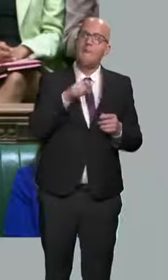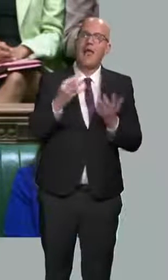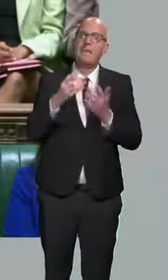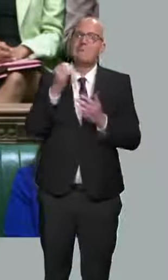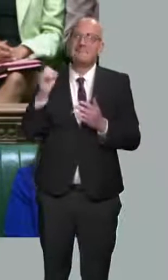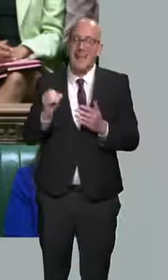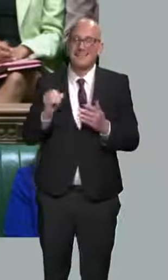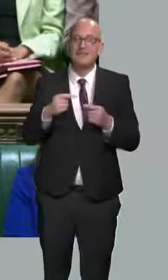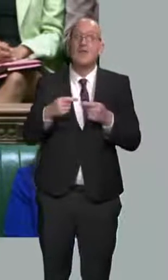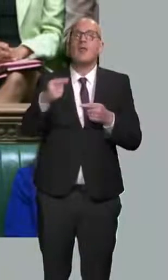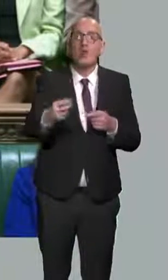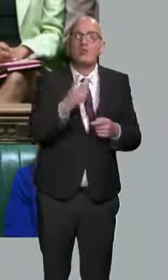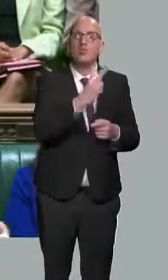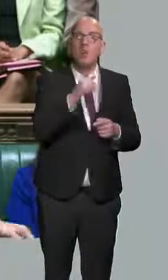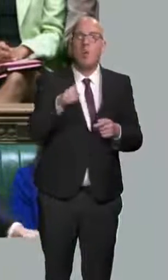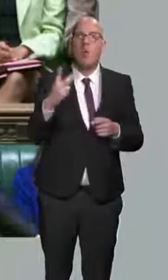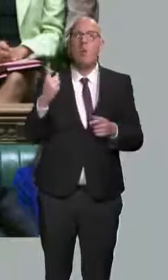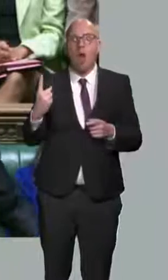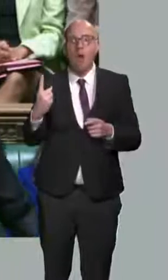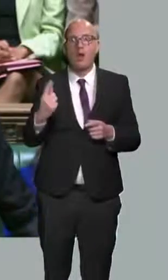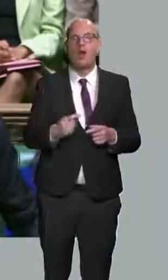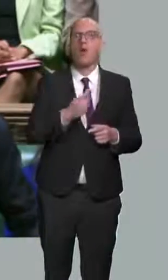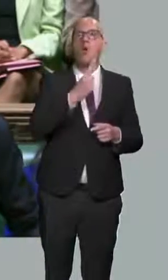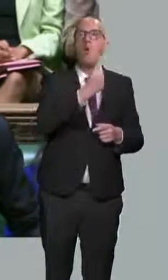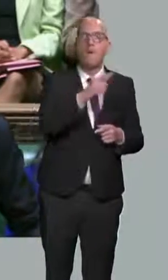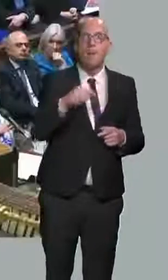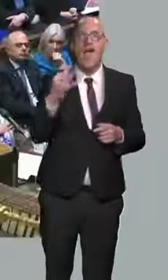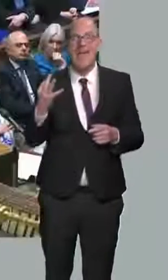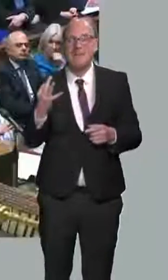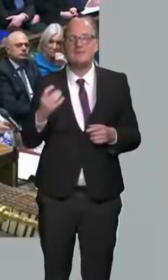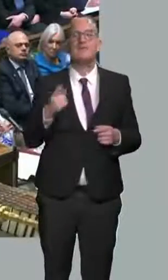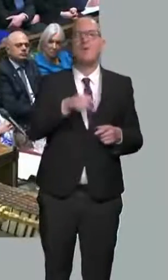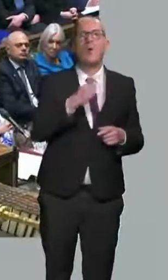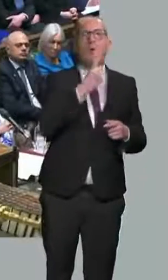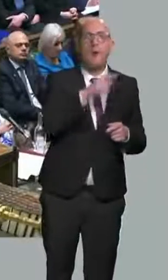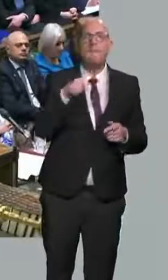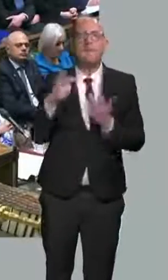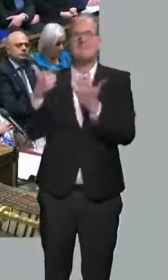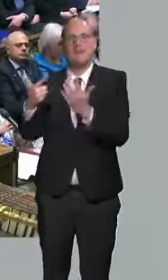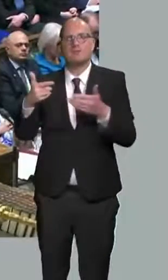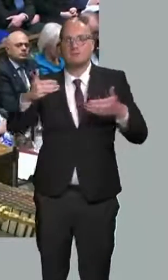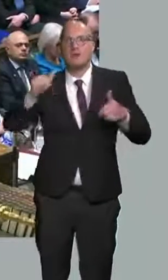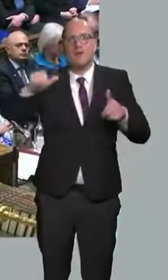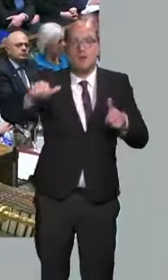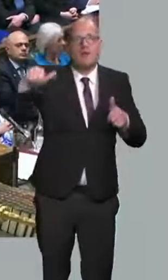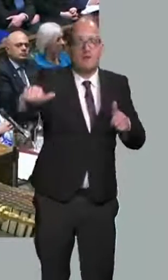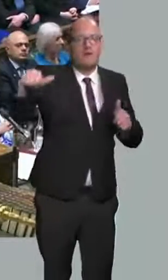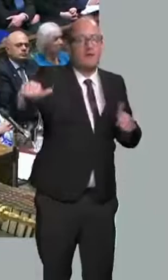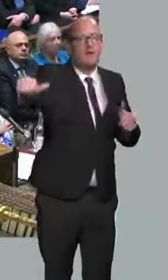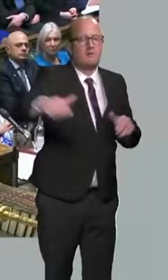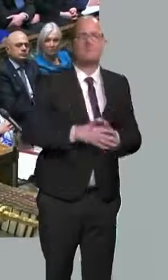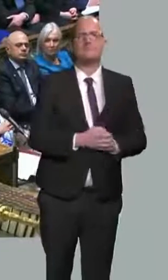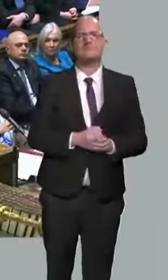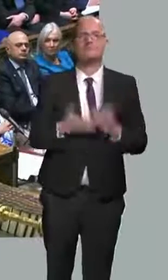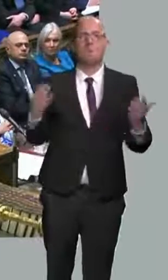1.8 and 1.7 per cent in the following three years. The House will take comfort that the lower